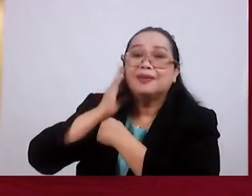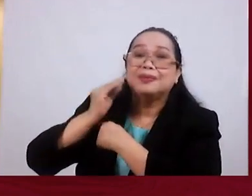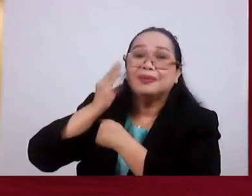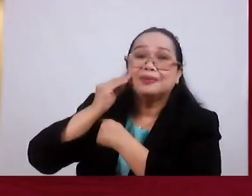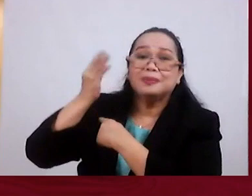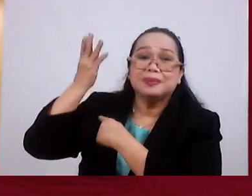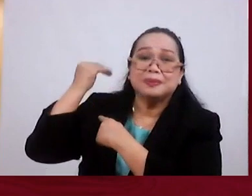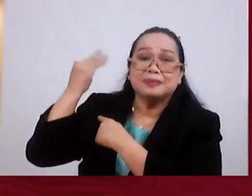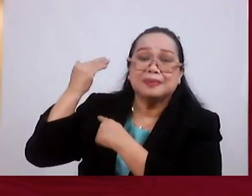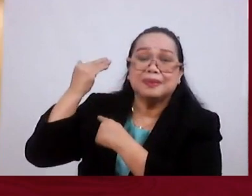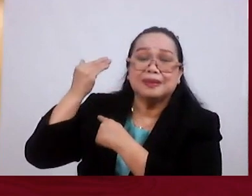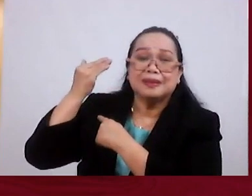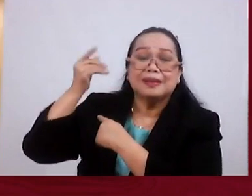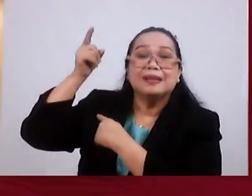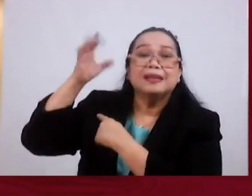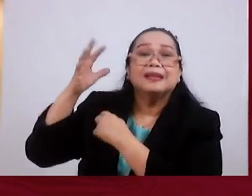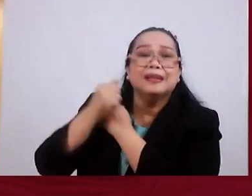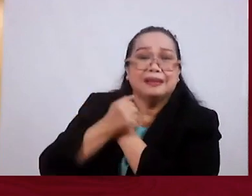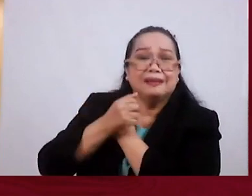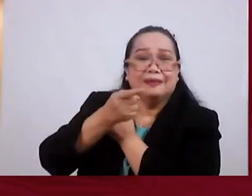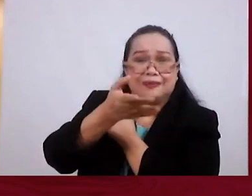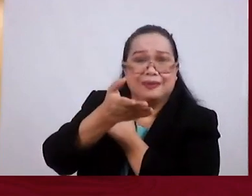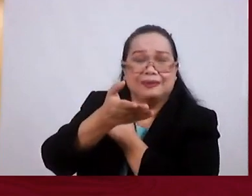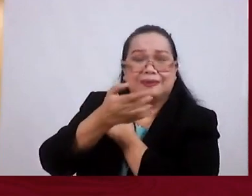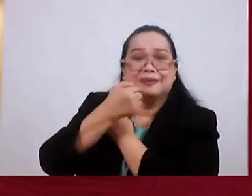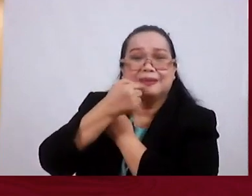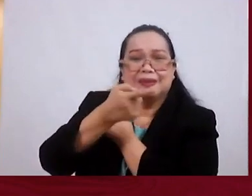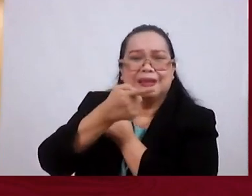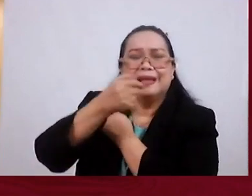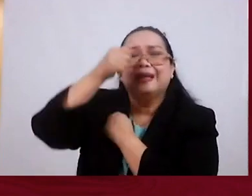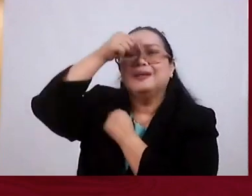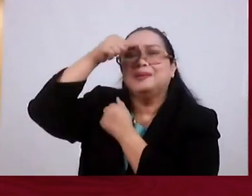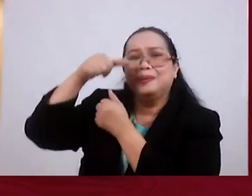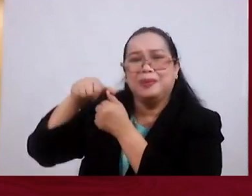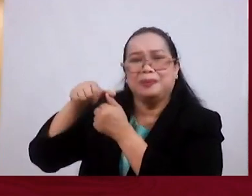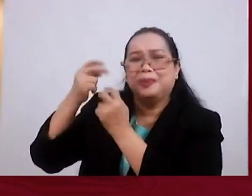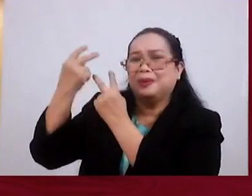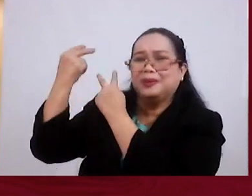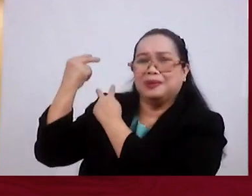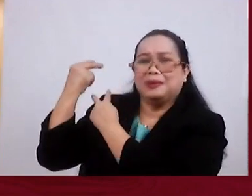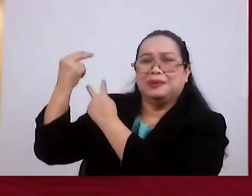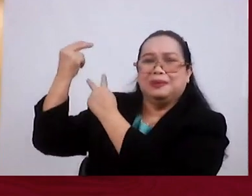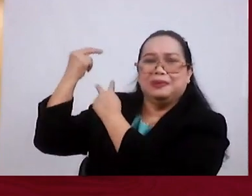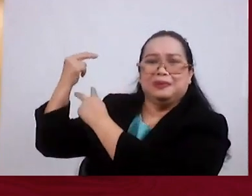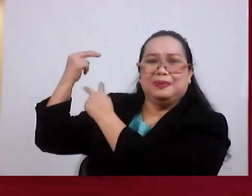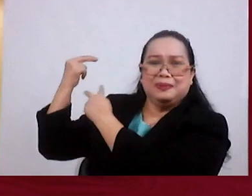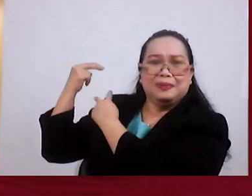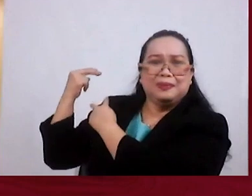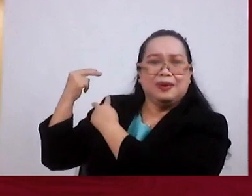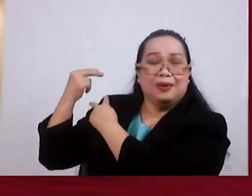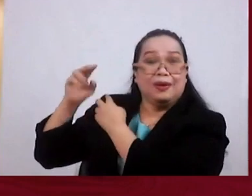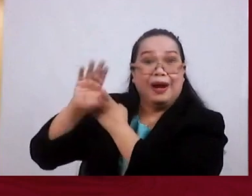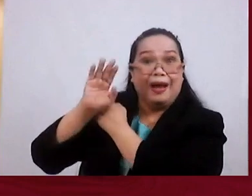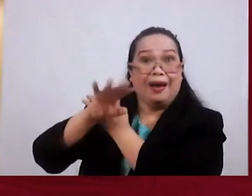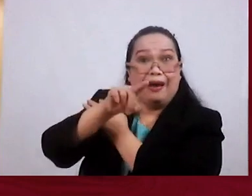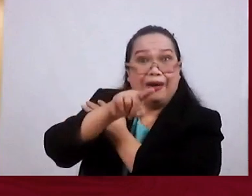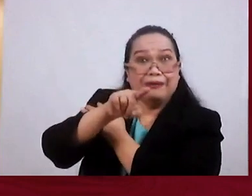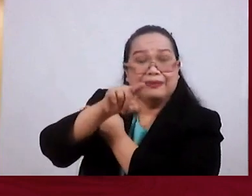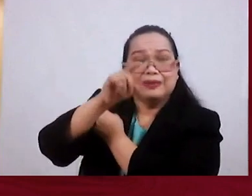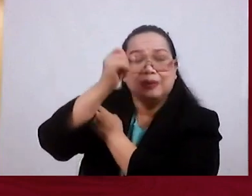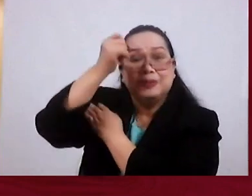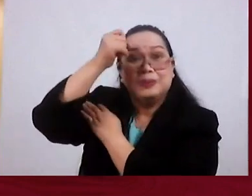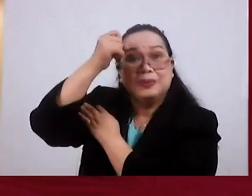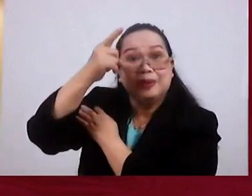You see He loves Them Look at What he Says Recall Recall The former Days When after You were Enlightened